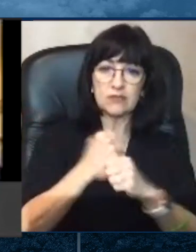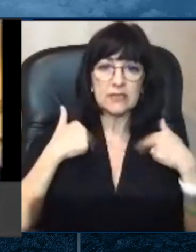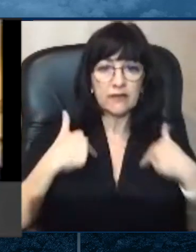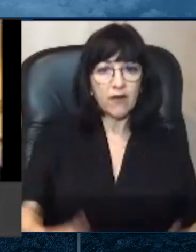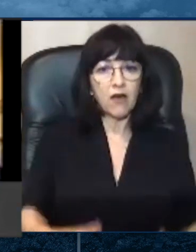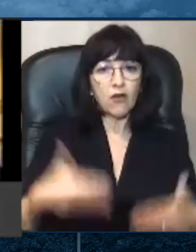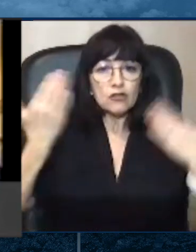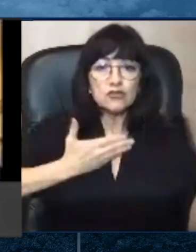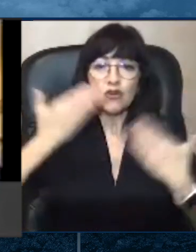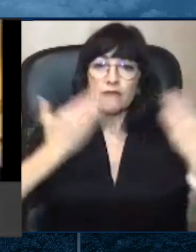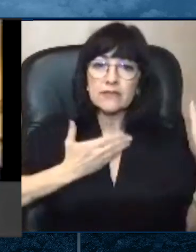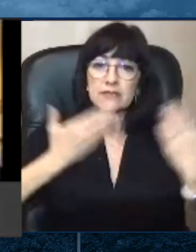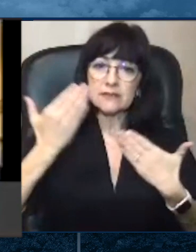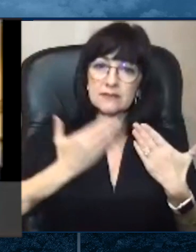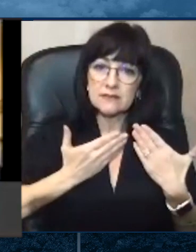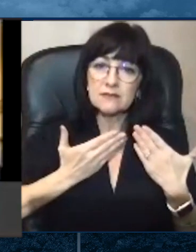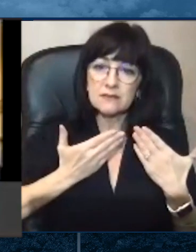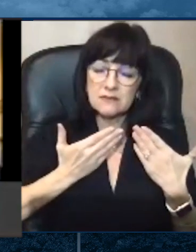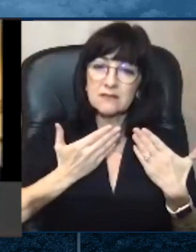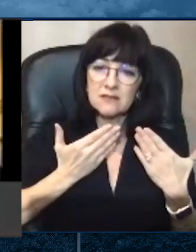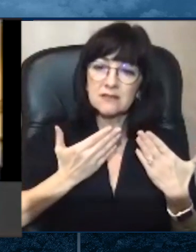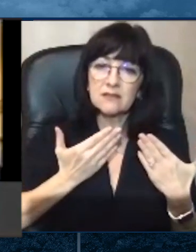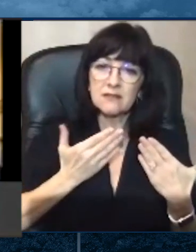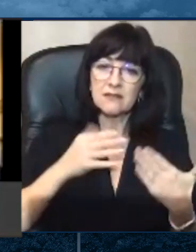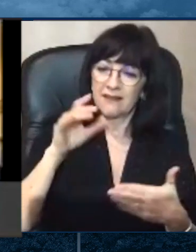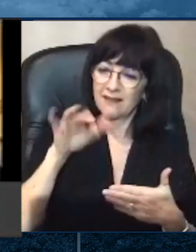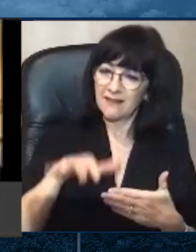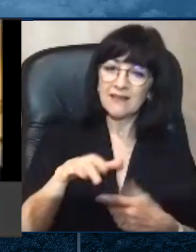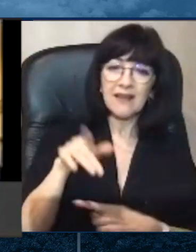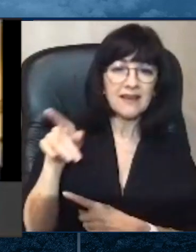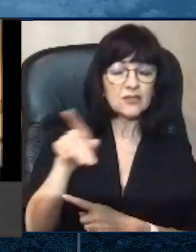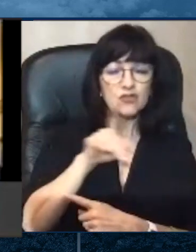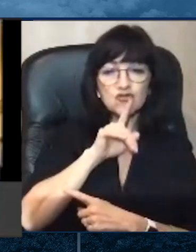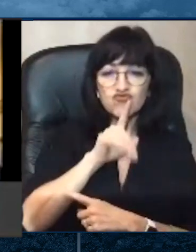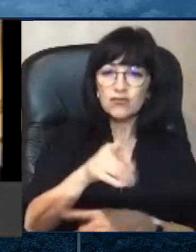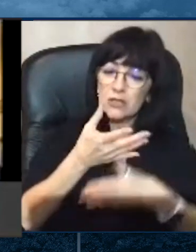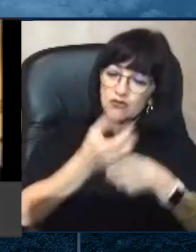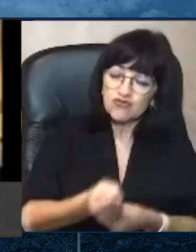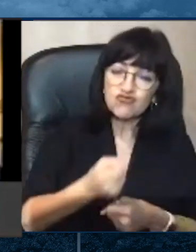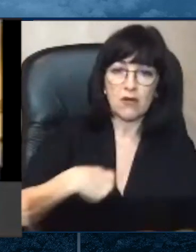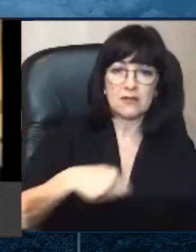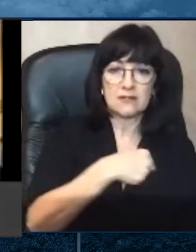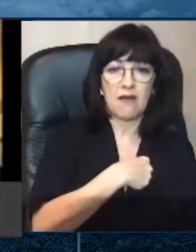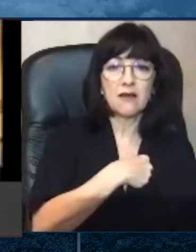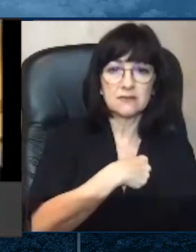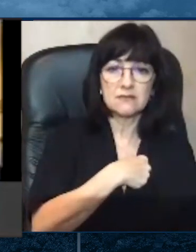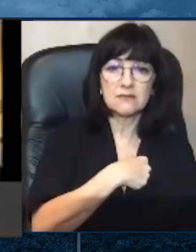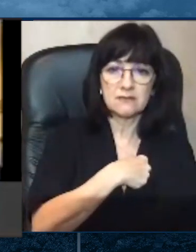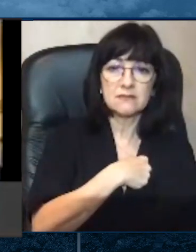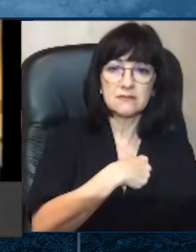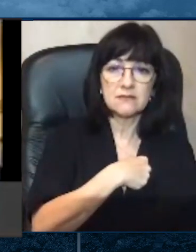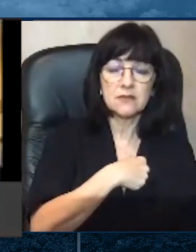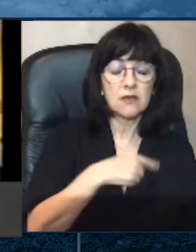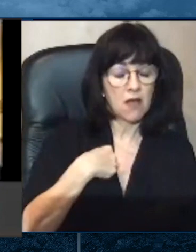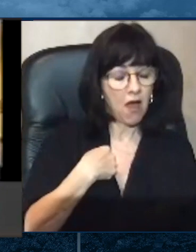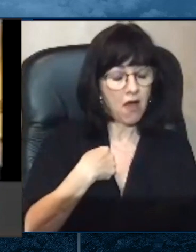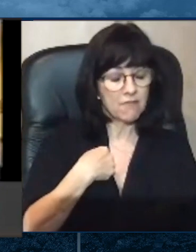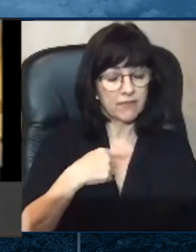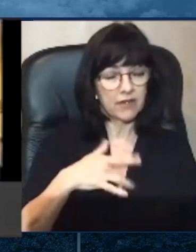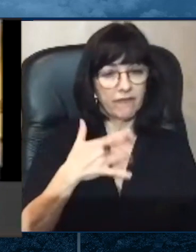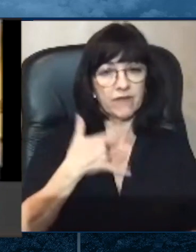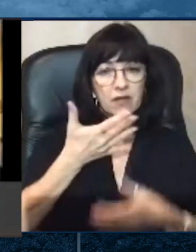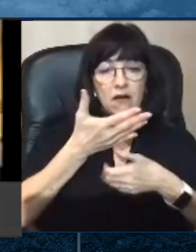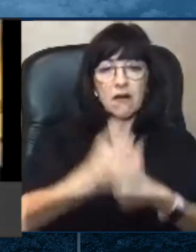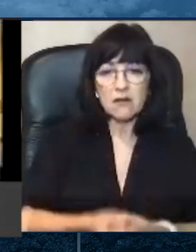housed at the LACC, and they trust us, I'm confident that this project will be a